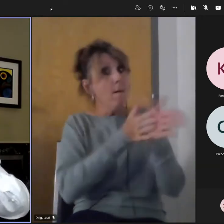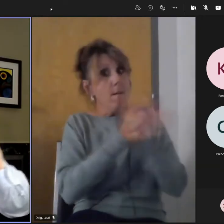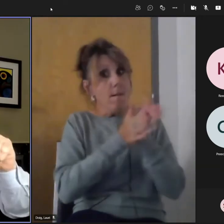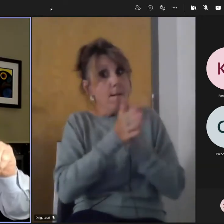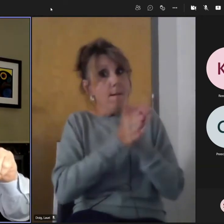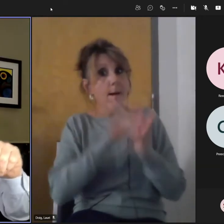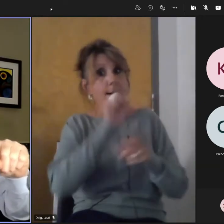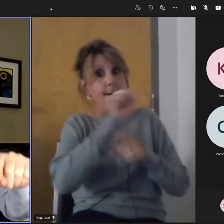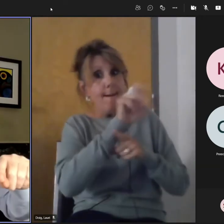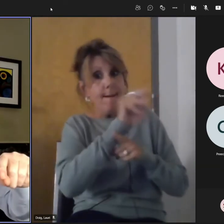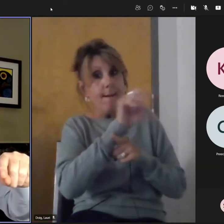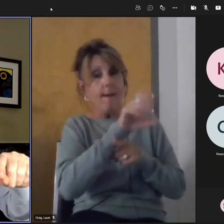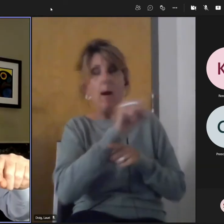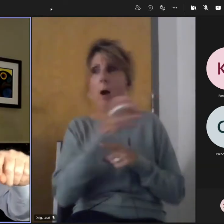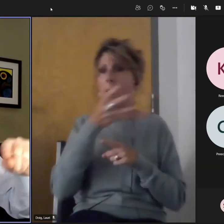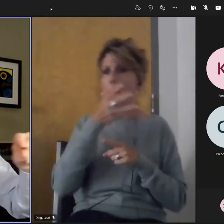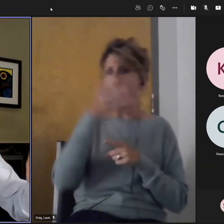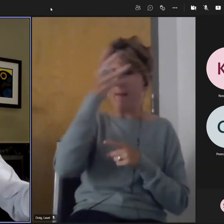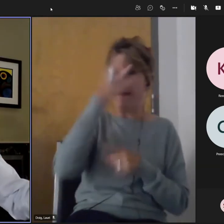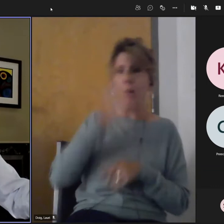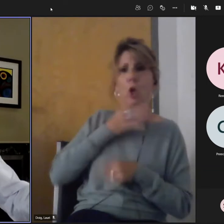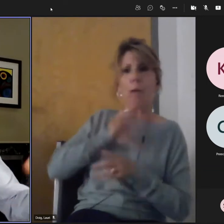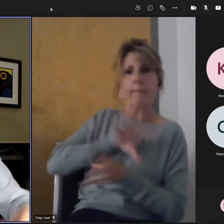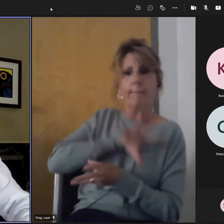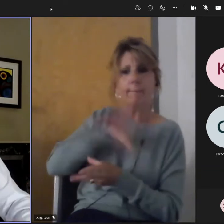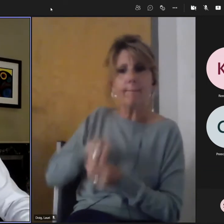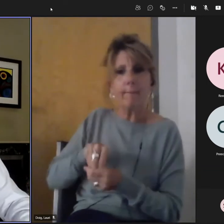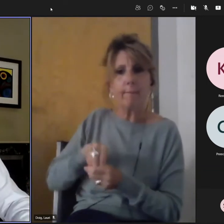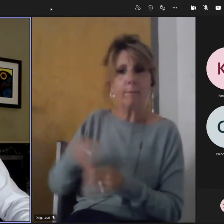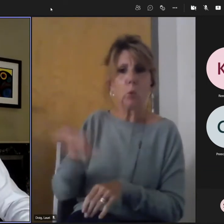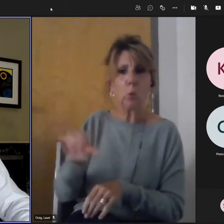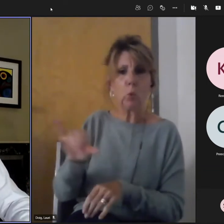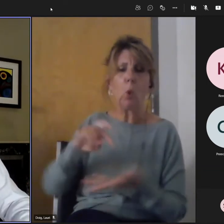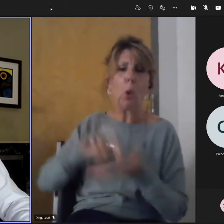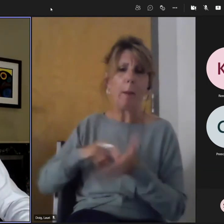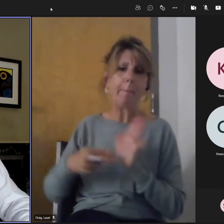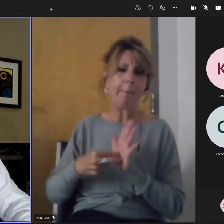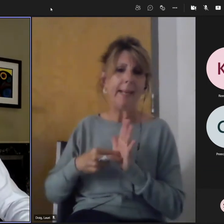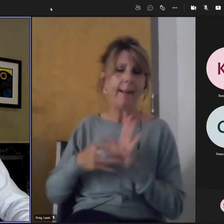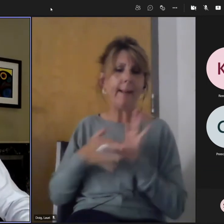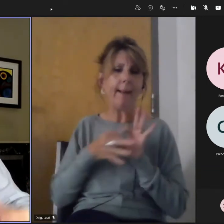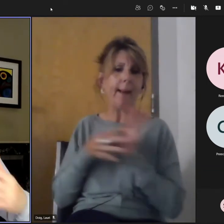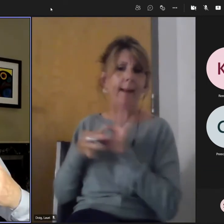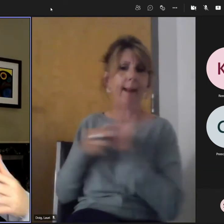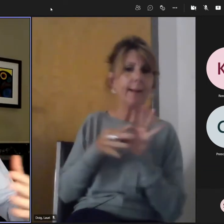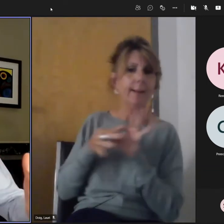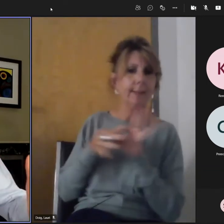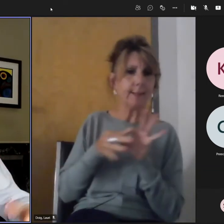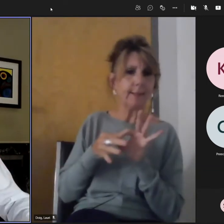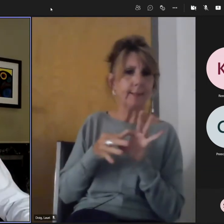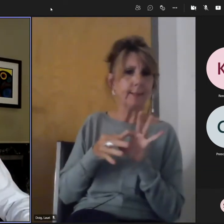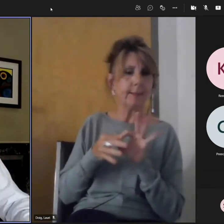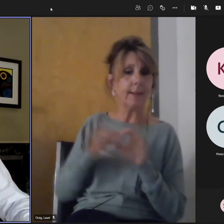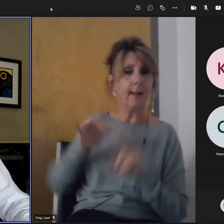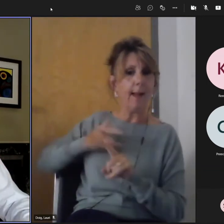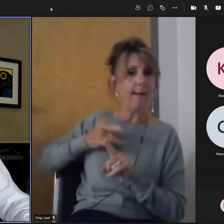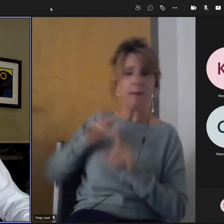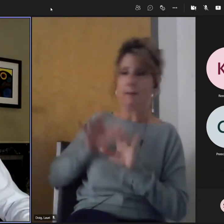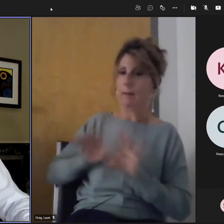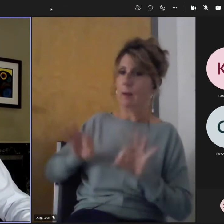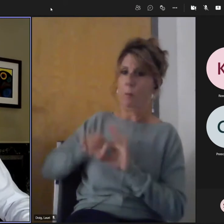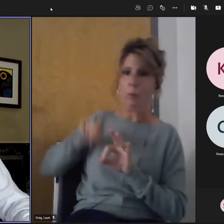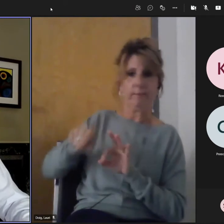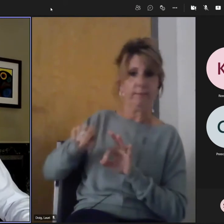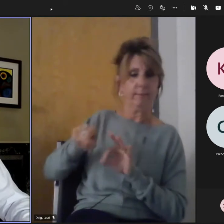that causes the students to be interested, who in turn interest their parents. So I think that the biggest root is in that in that